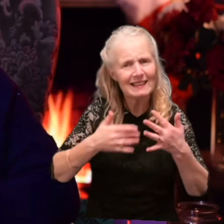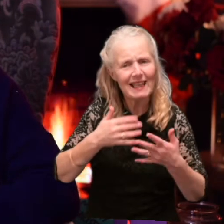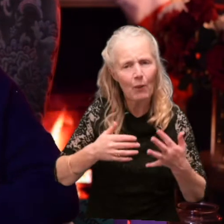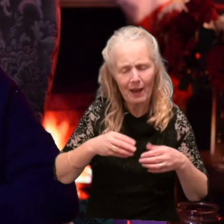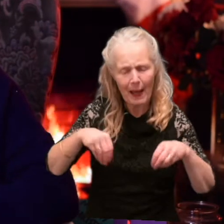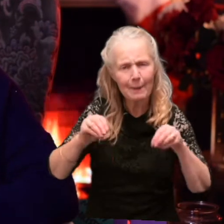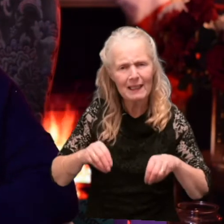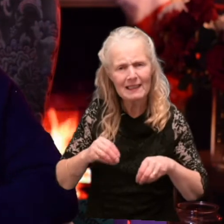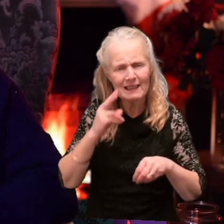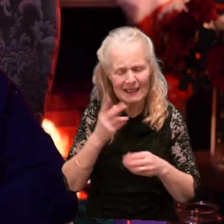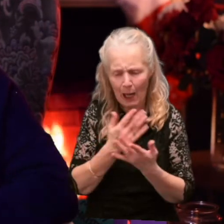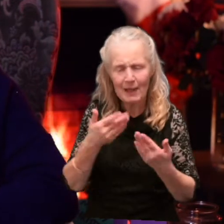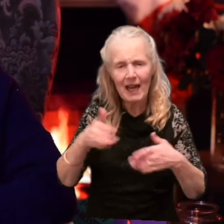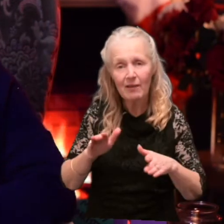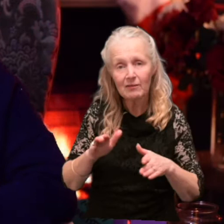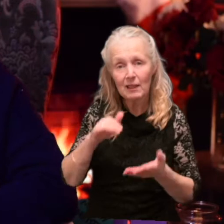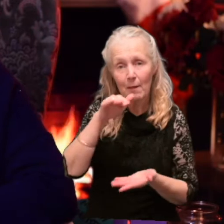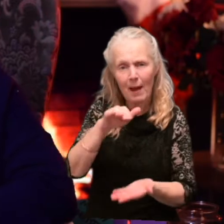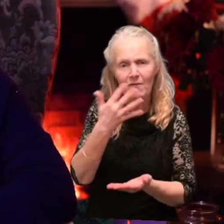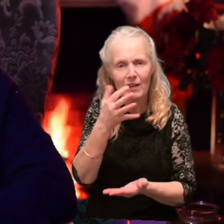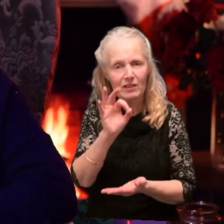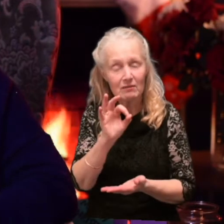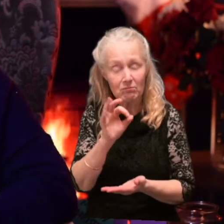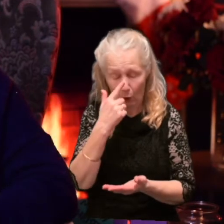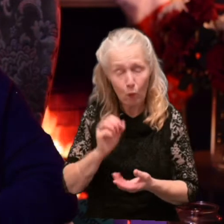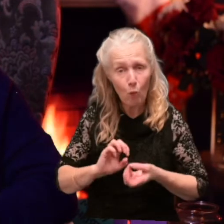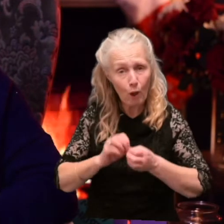are left in the pack of 50, and I'd be able to work it out.